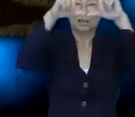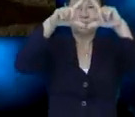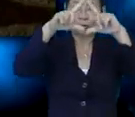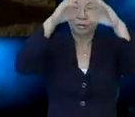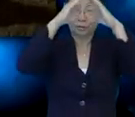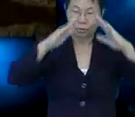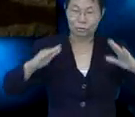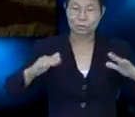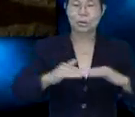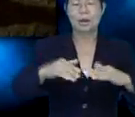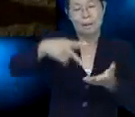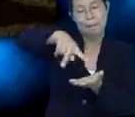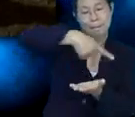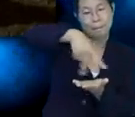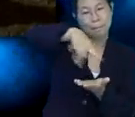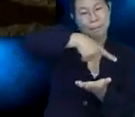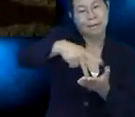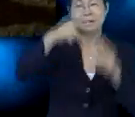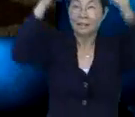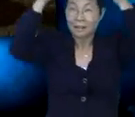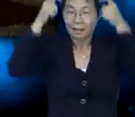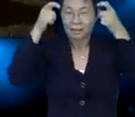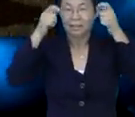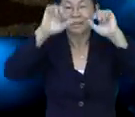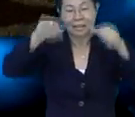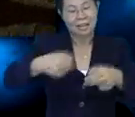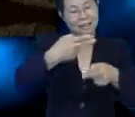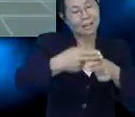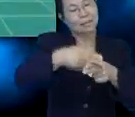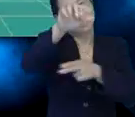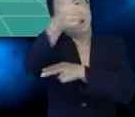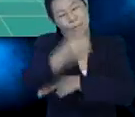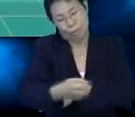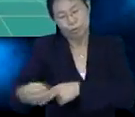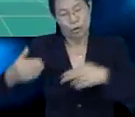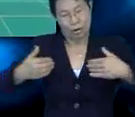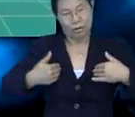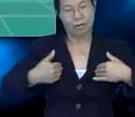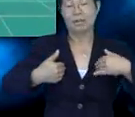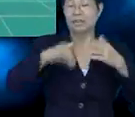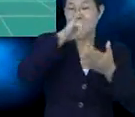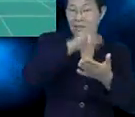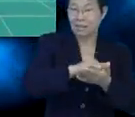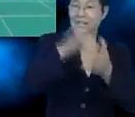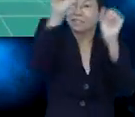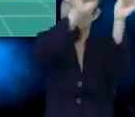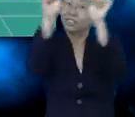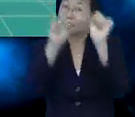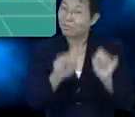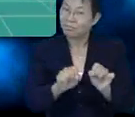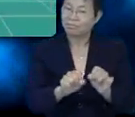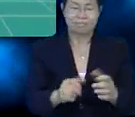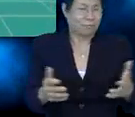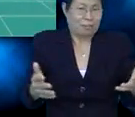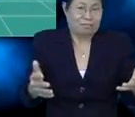This is a cone-shaped party hat. Can you name other objects that have